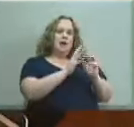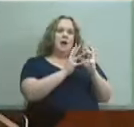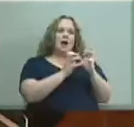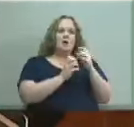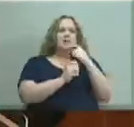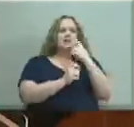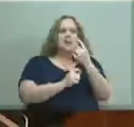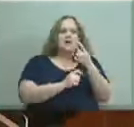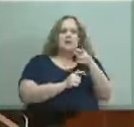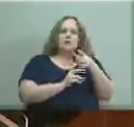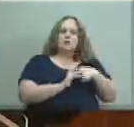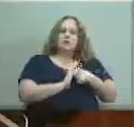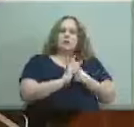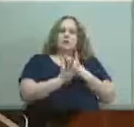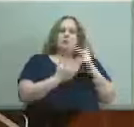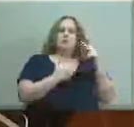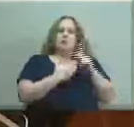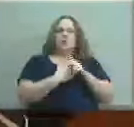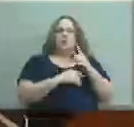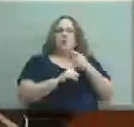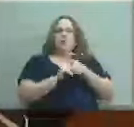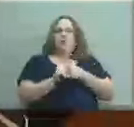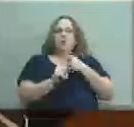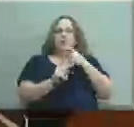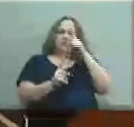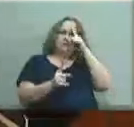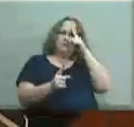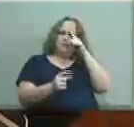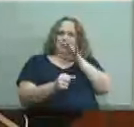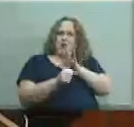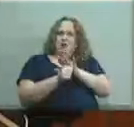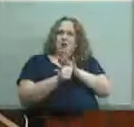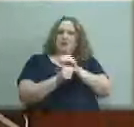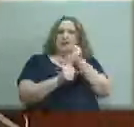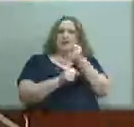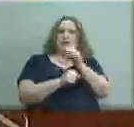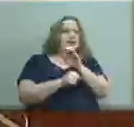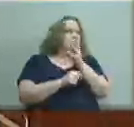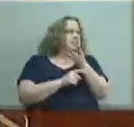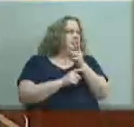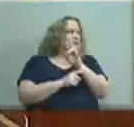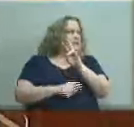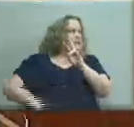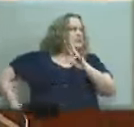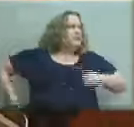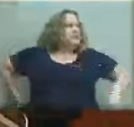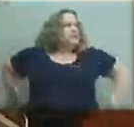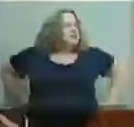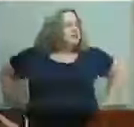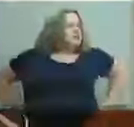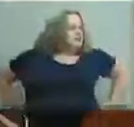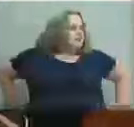with you this original program from its dedication in 1967 mr. Imhoff